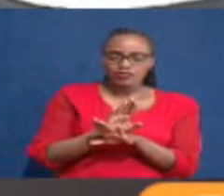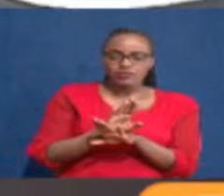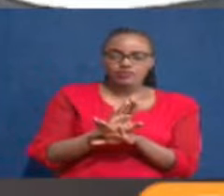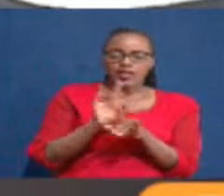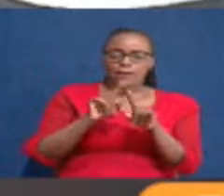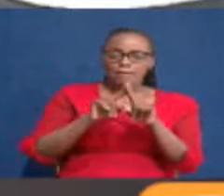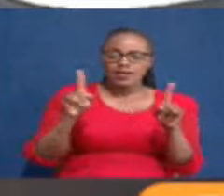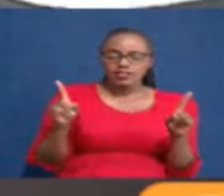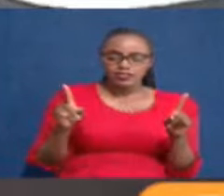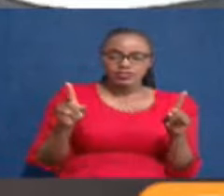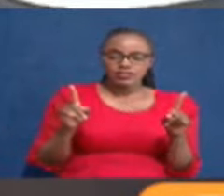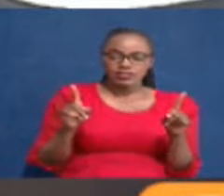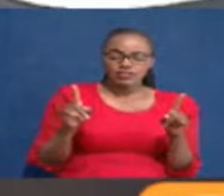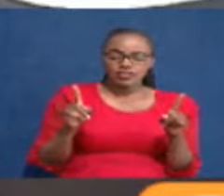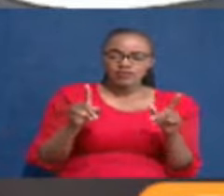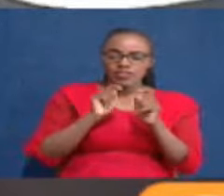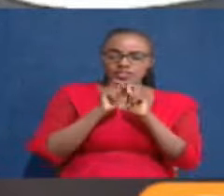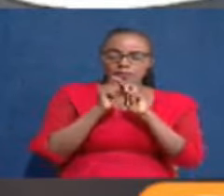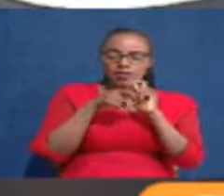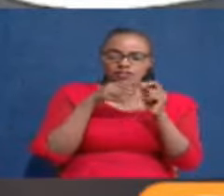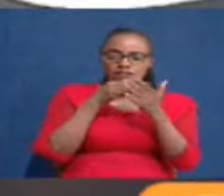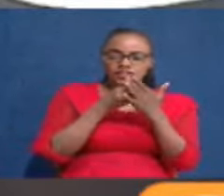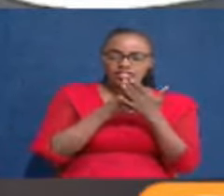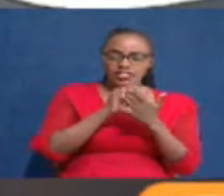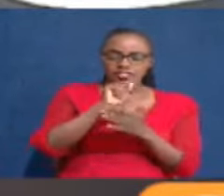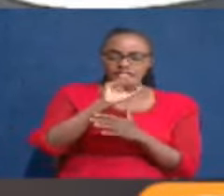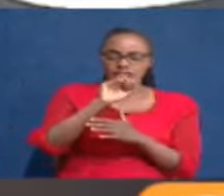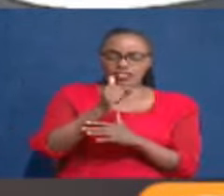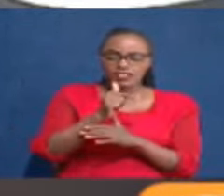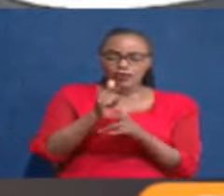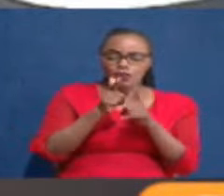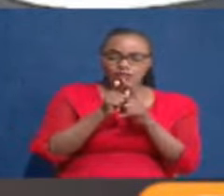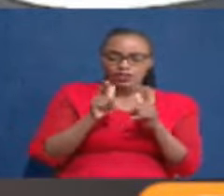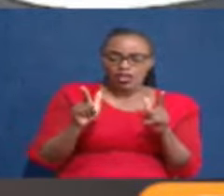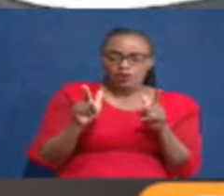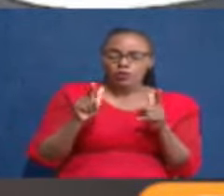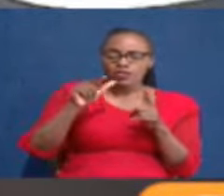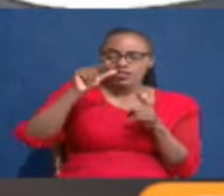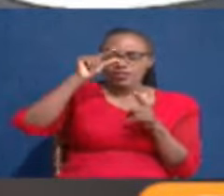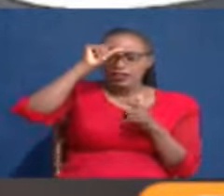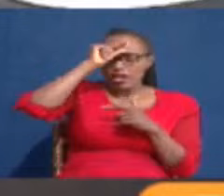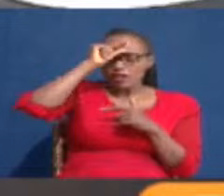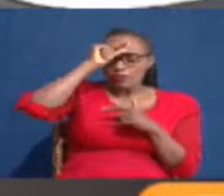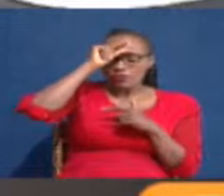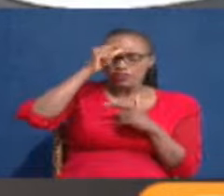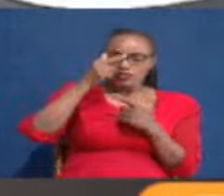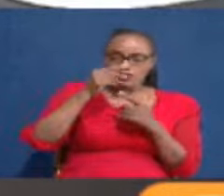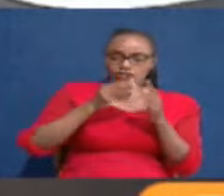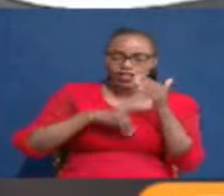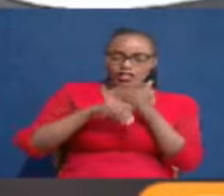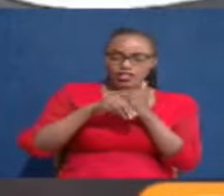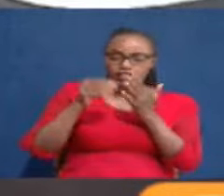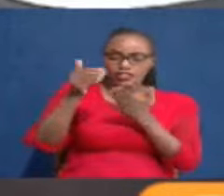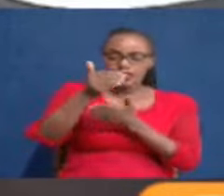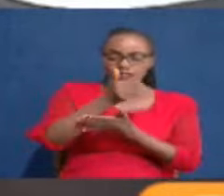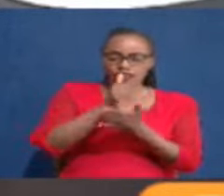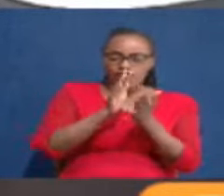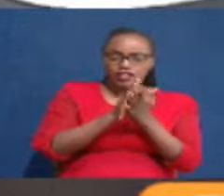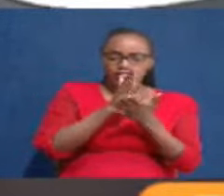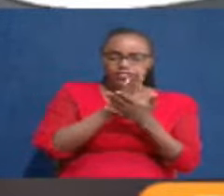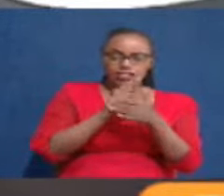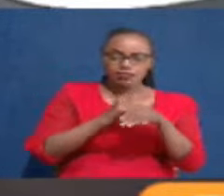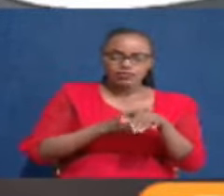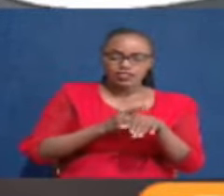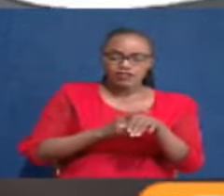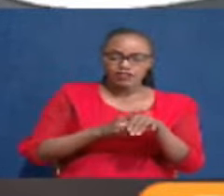But certainly, amendments to the Finance Act give an administration added revenue. And sometimes these are for